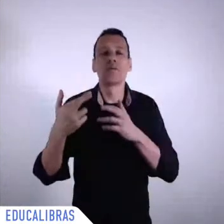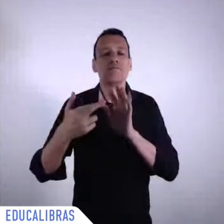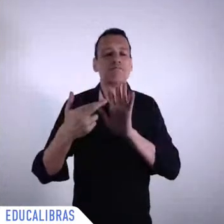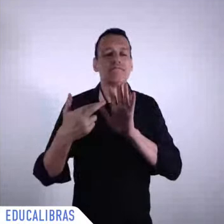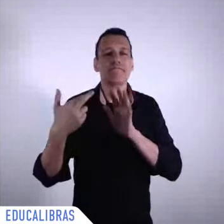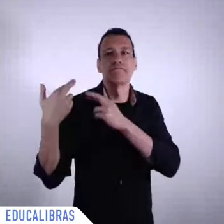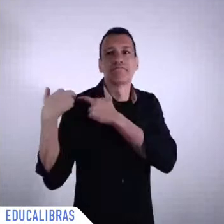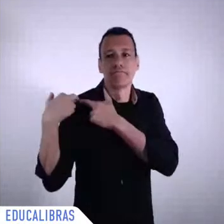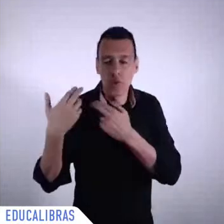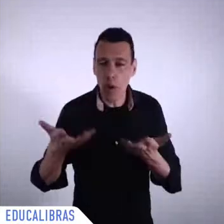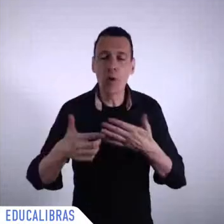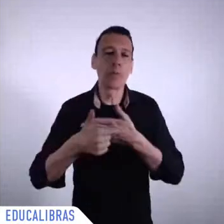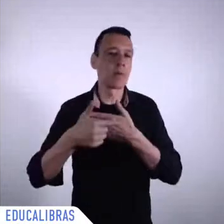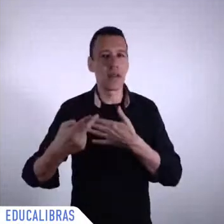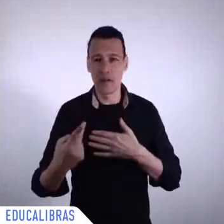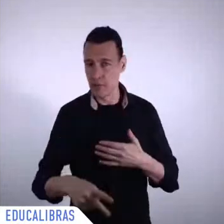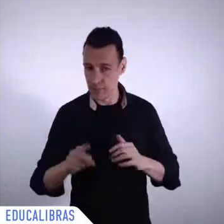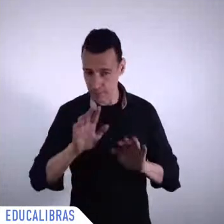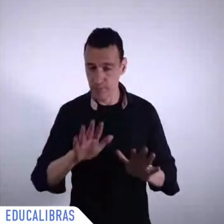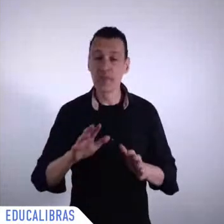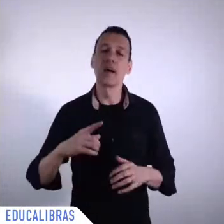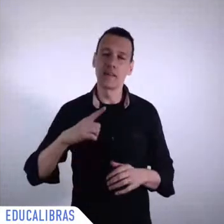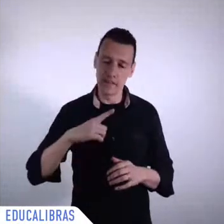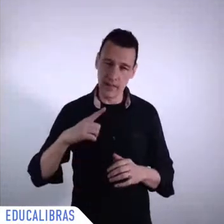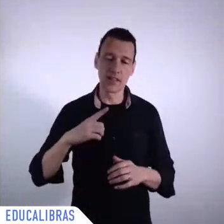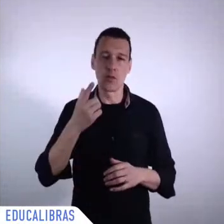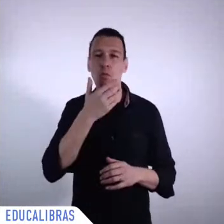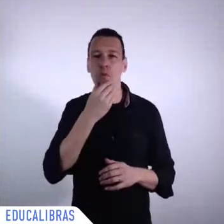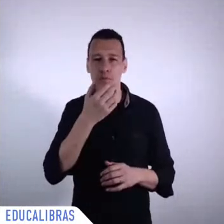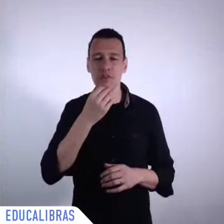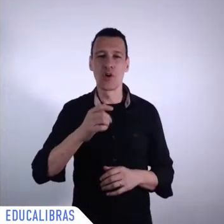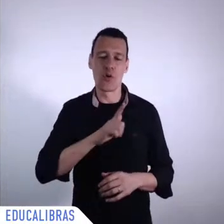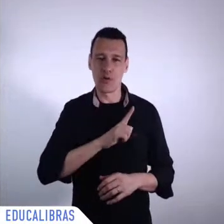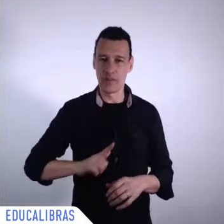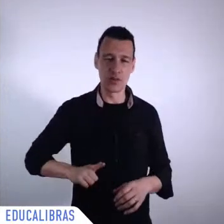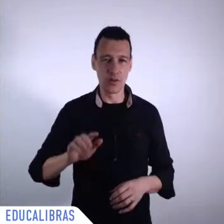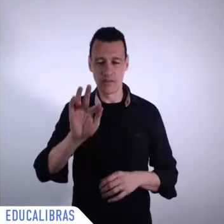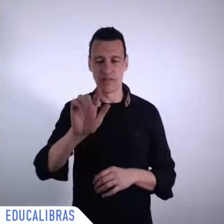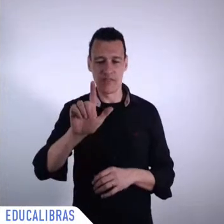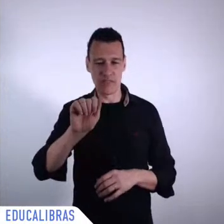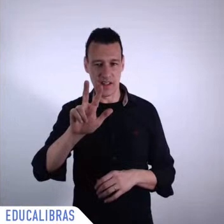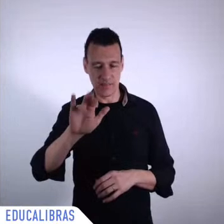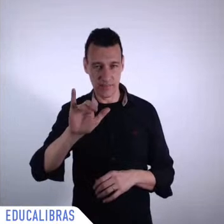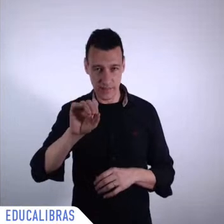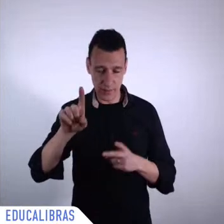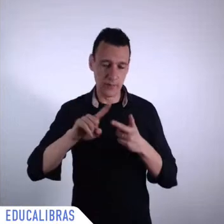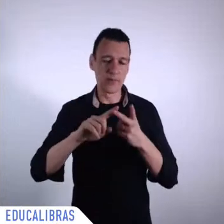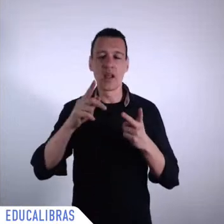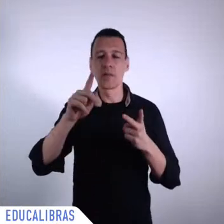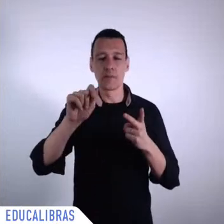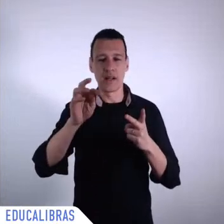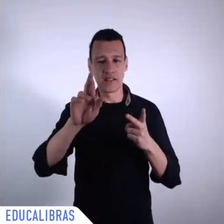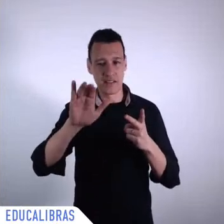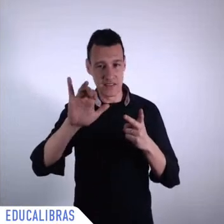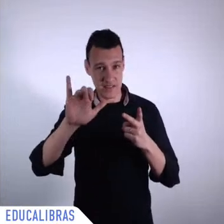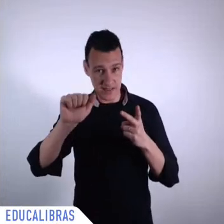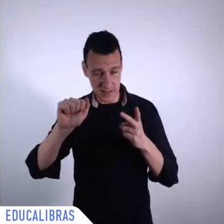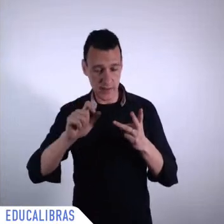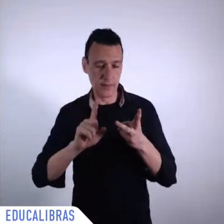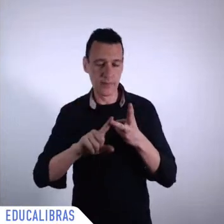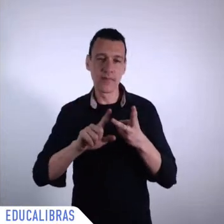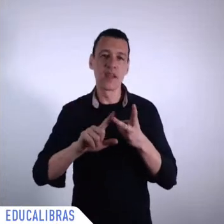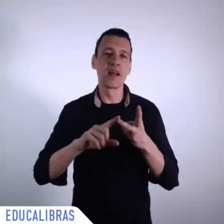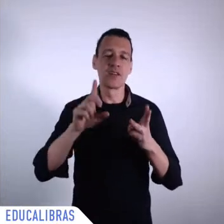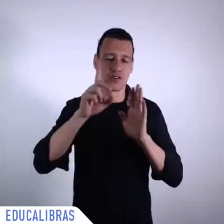about democracy and the overcoming of inequalities. We are going to have Governor Flavio Dino, the